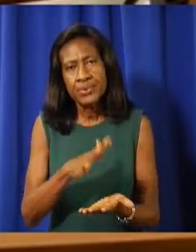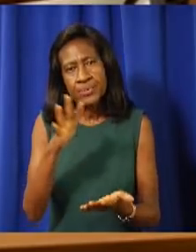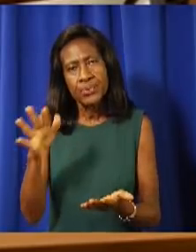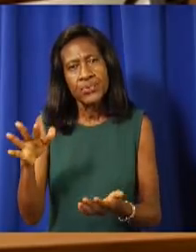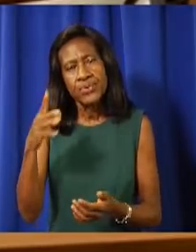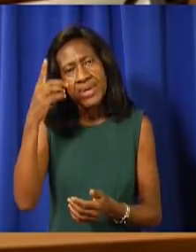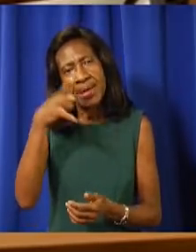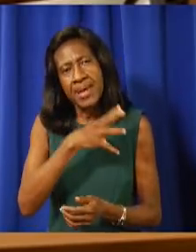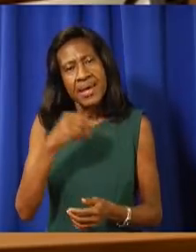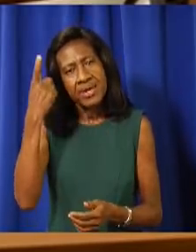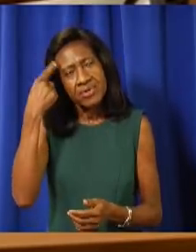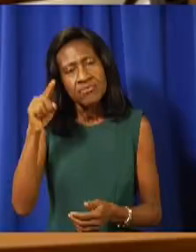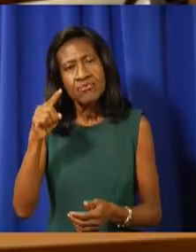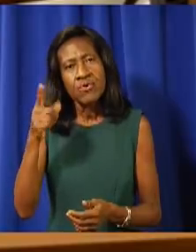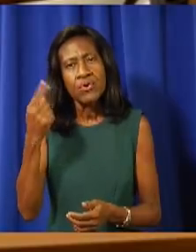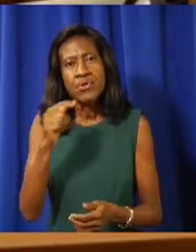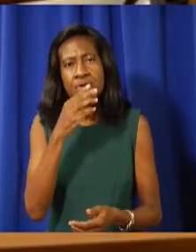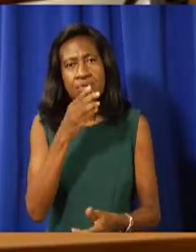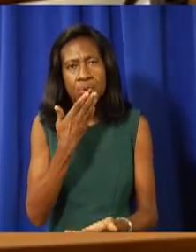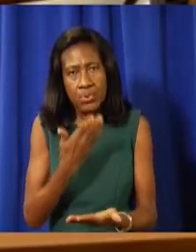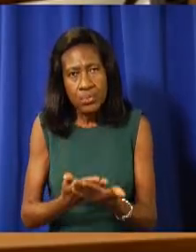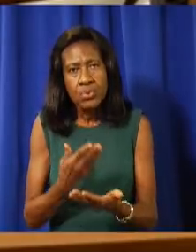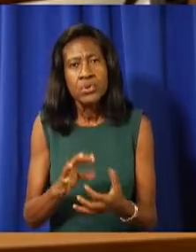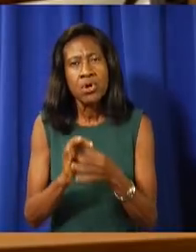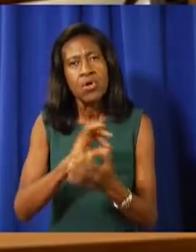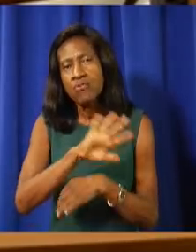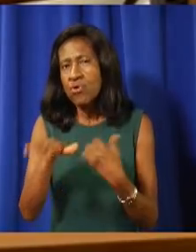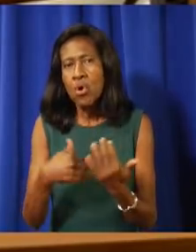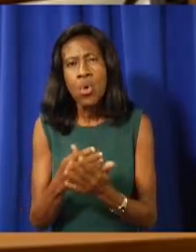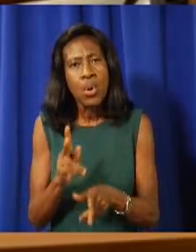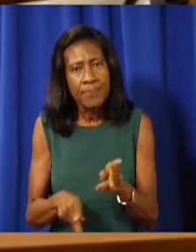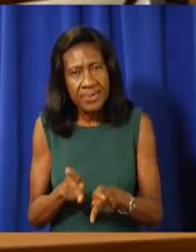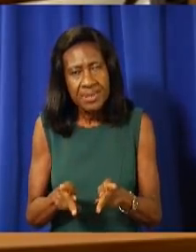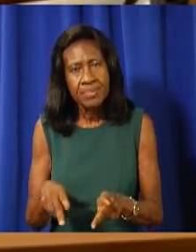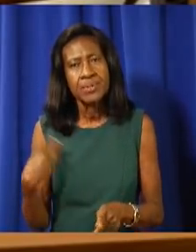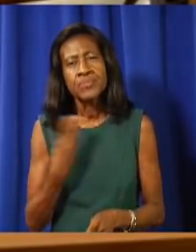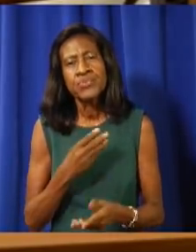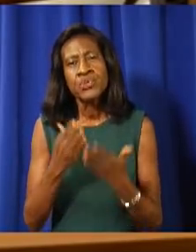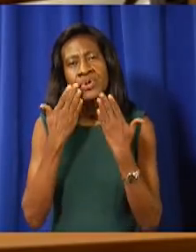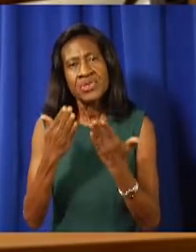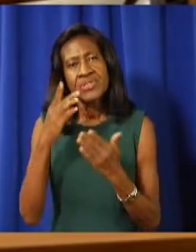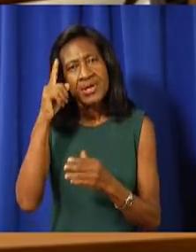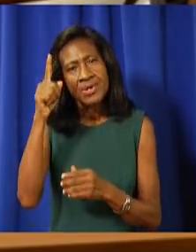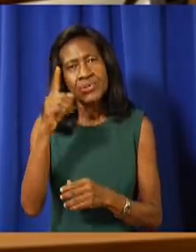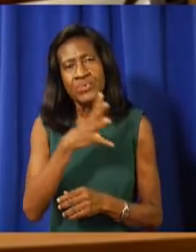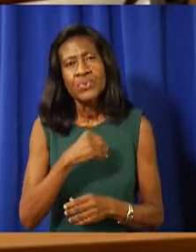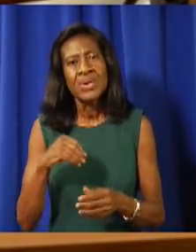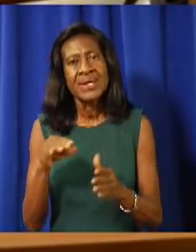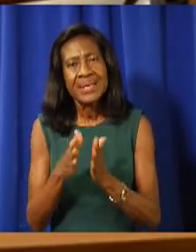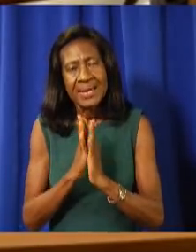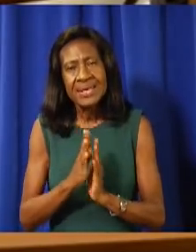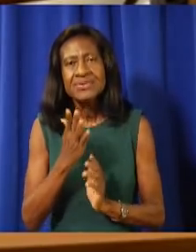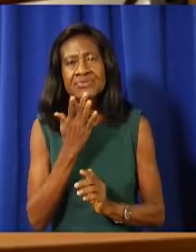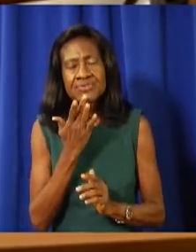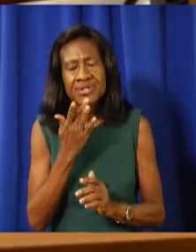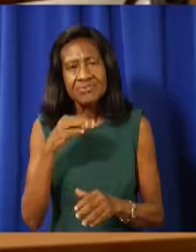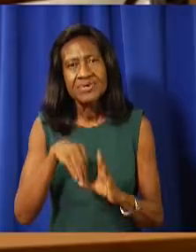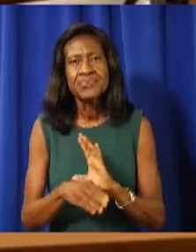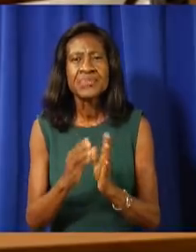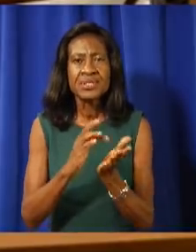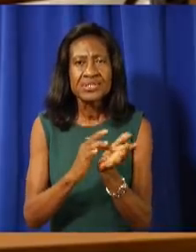humanity. Father, we thank you and we ask these favors in the name of Jesus Christ,